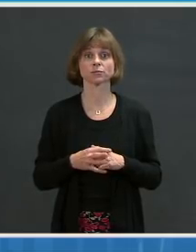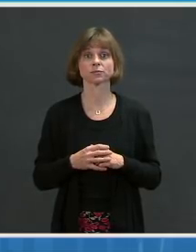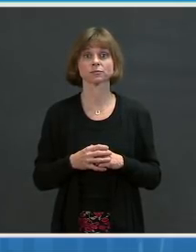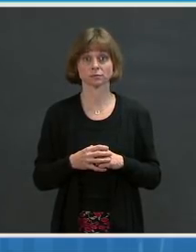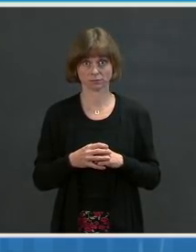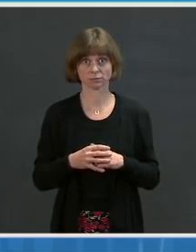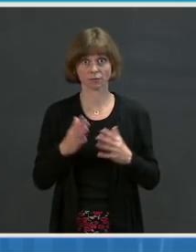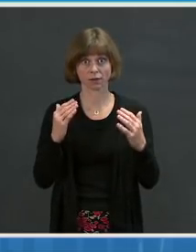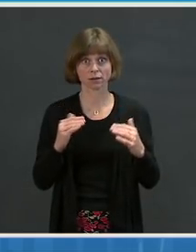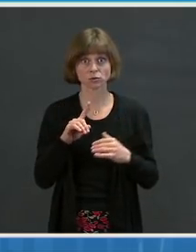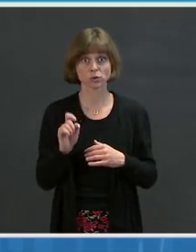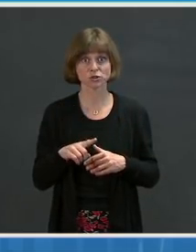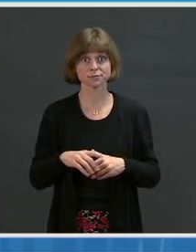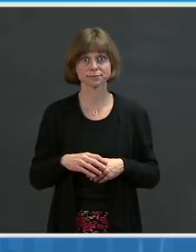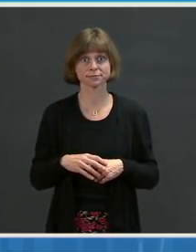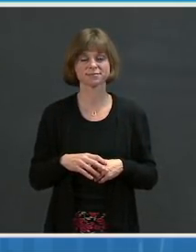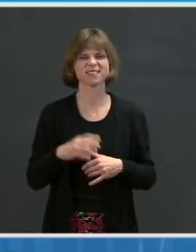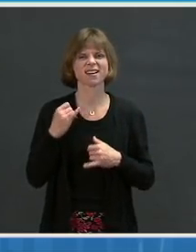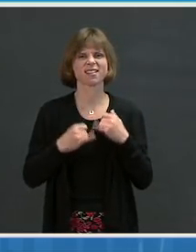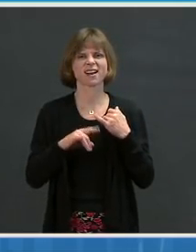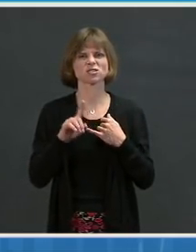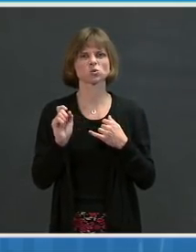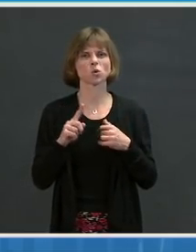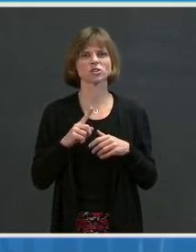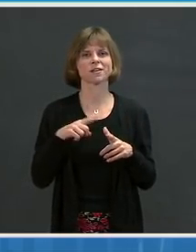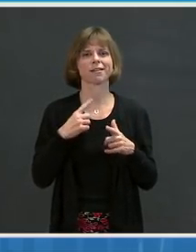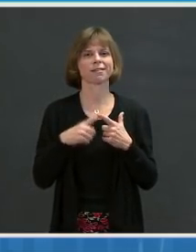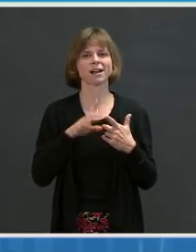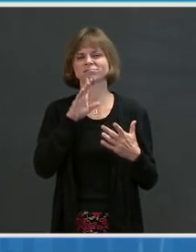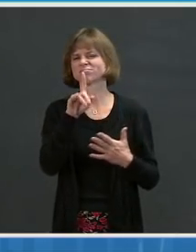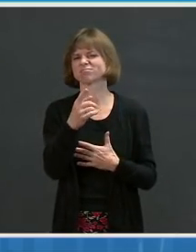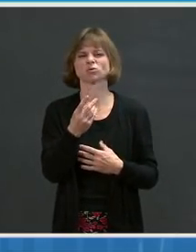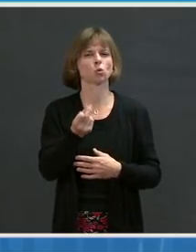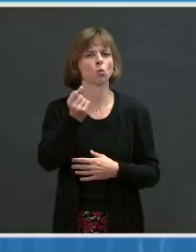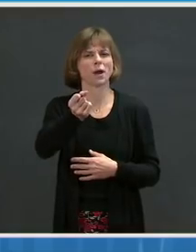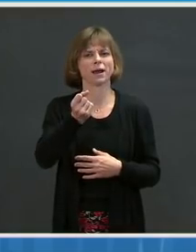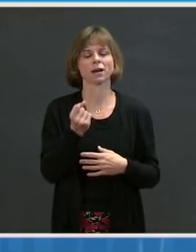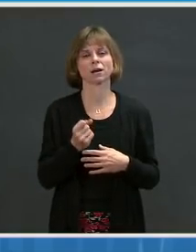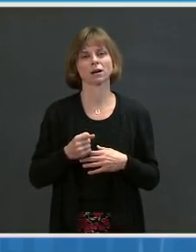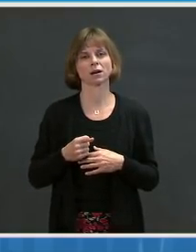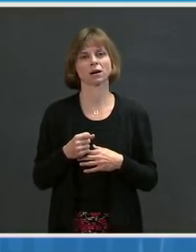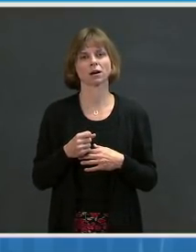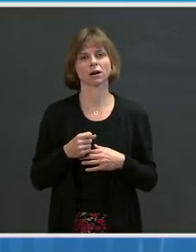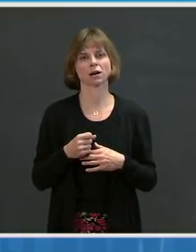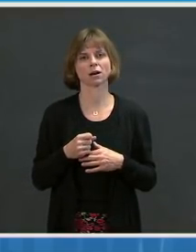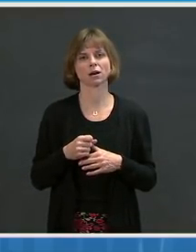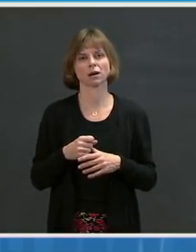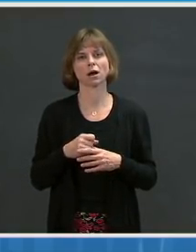Next question. Last question, and we're going to make it really quick. Josh Wingro with Bloomberg.